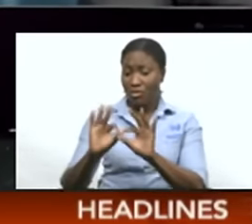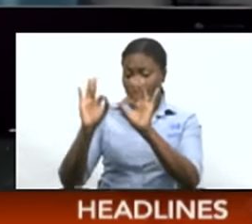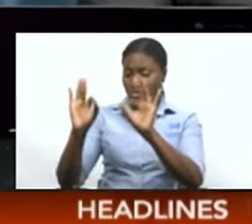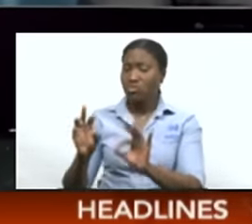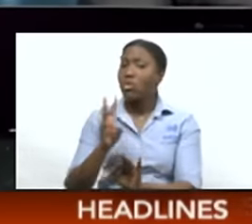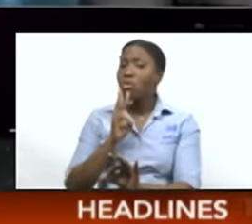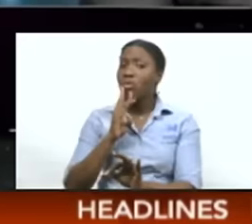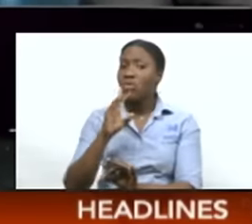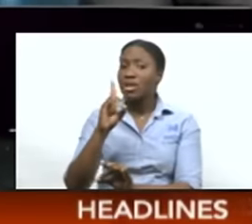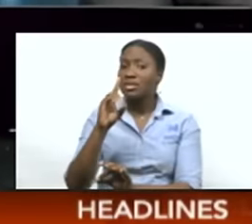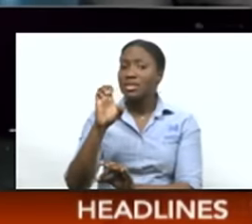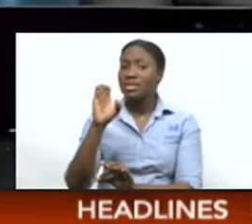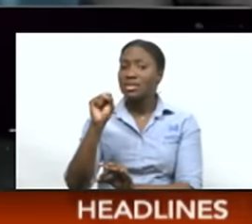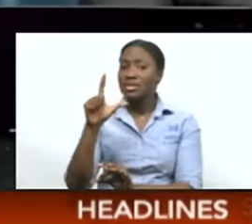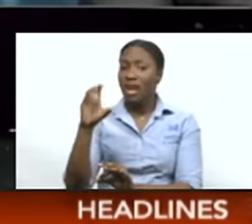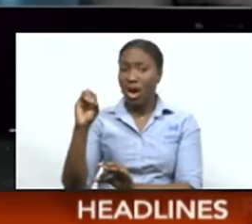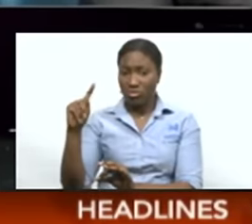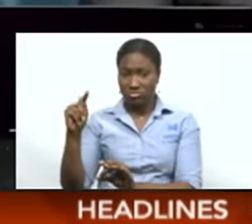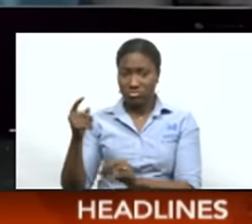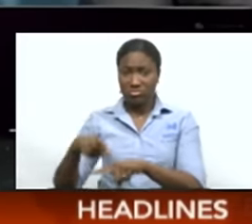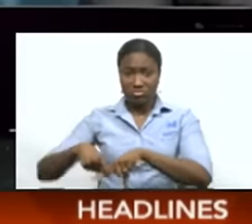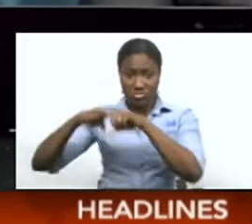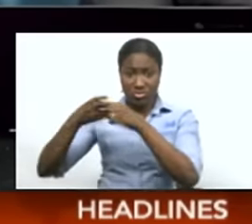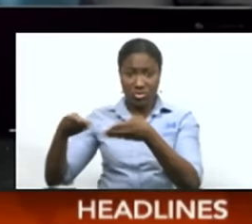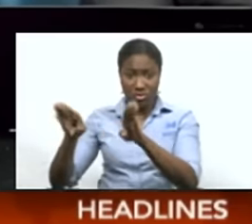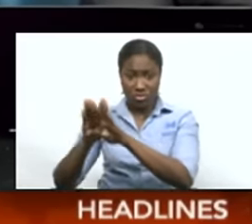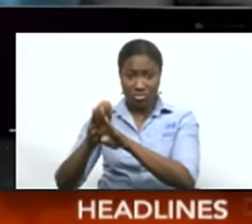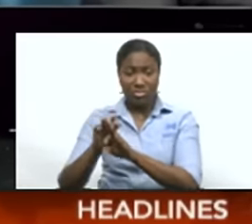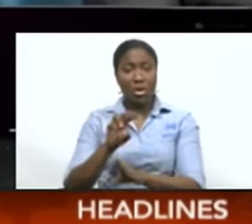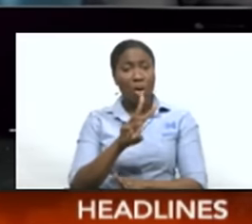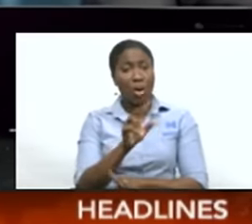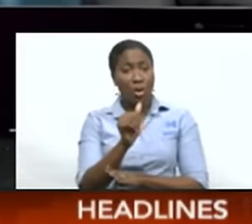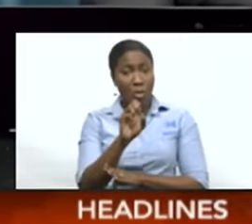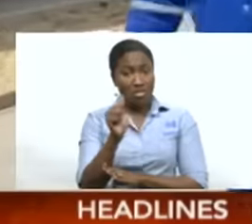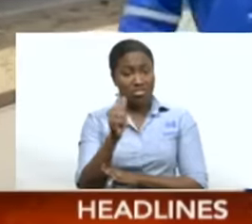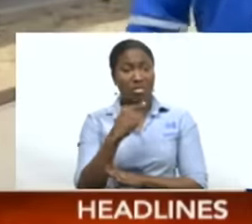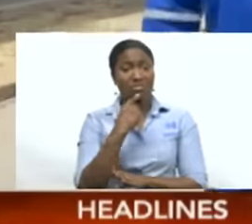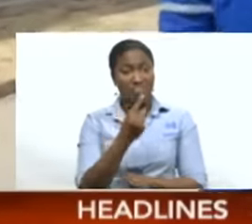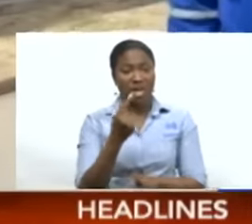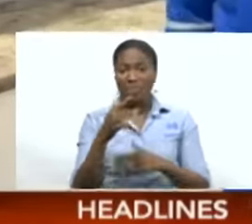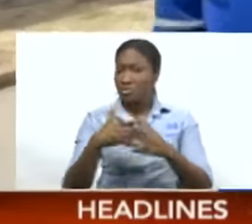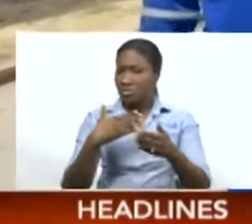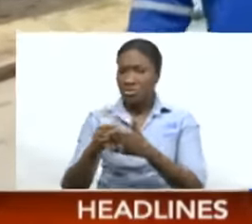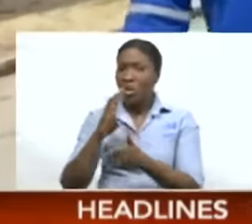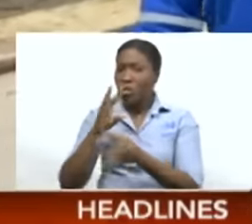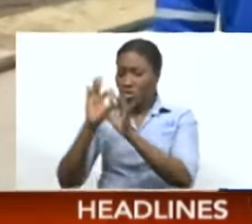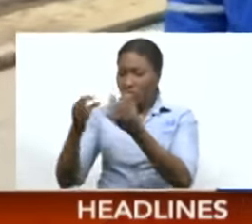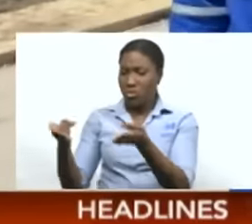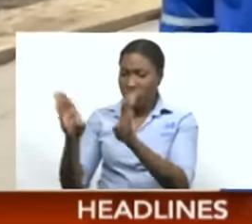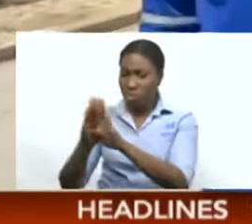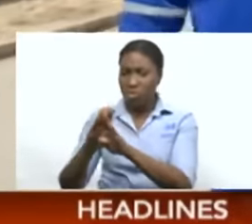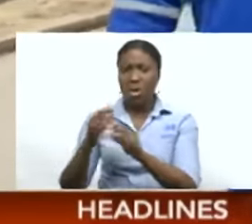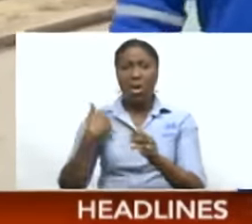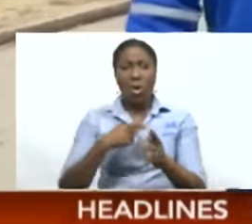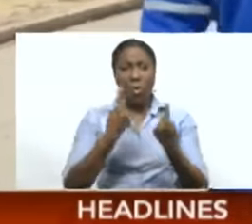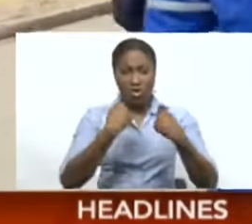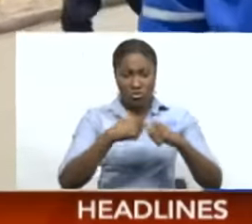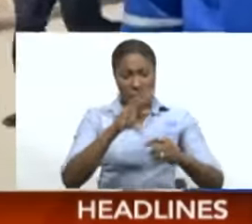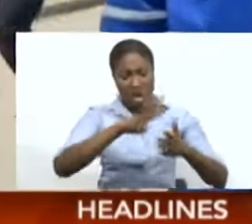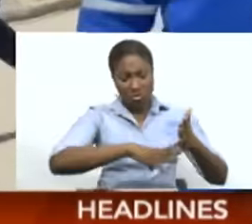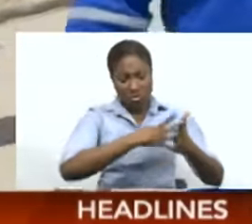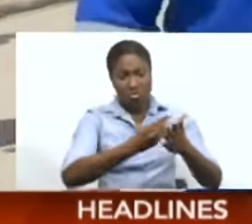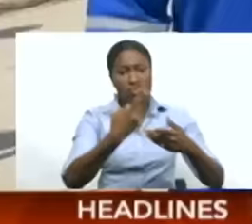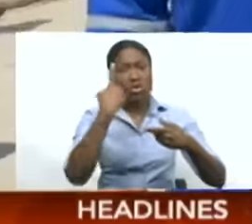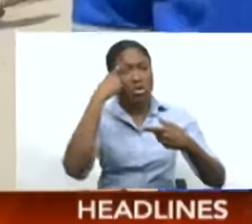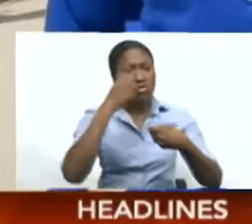confident that its mitigation plan has been highly successful. WASA's acting CEO, Kelvin Romain, says rotation schedules have so far